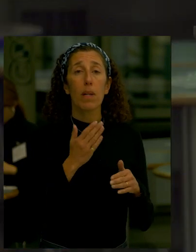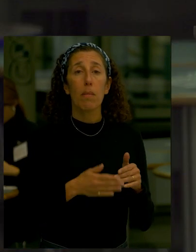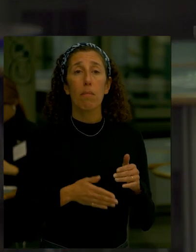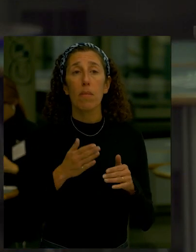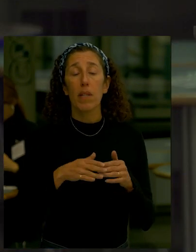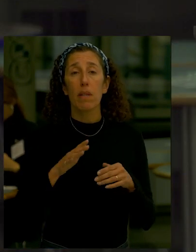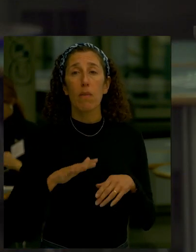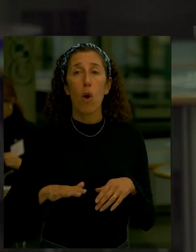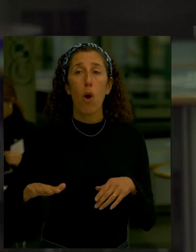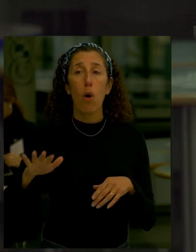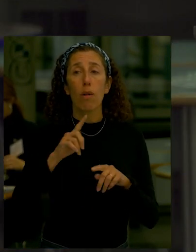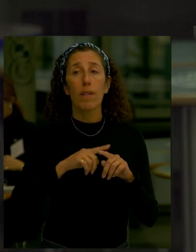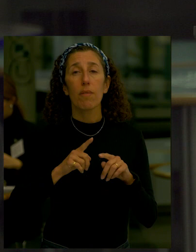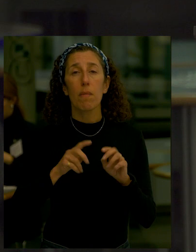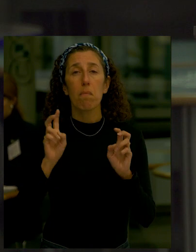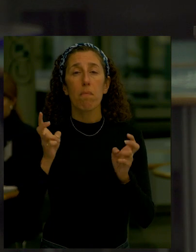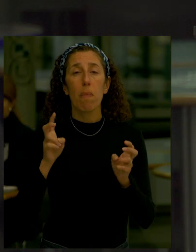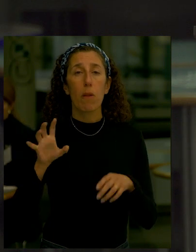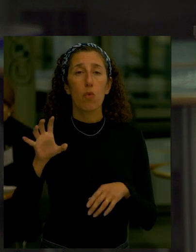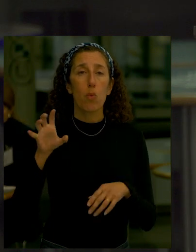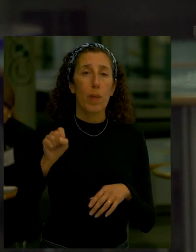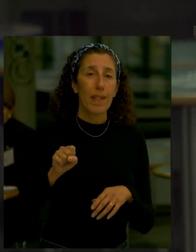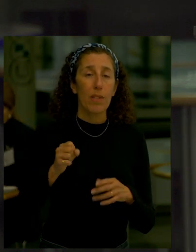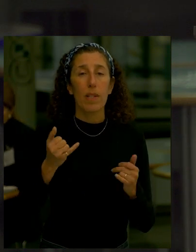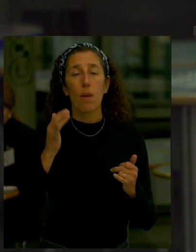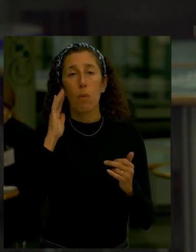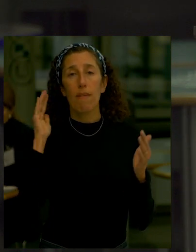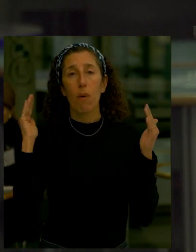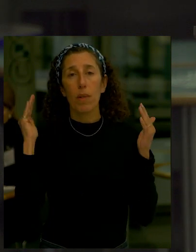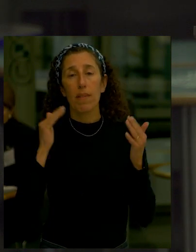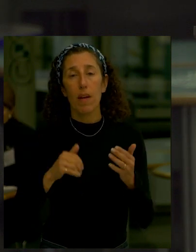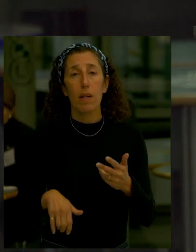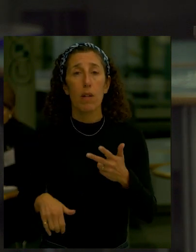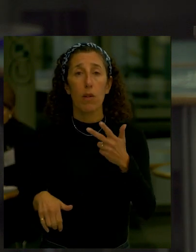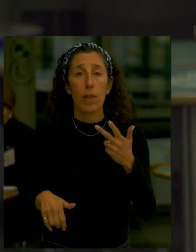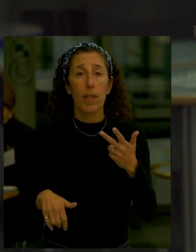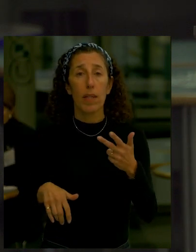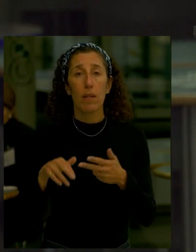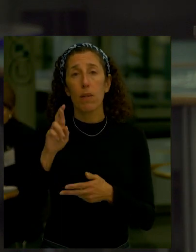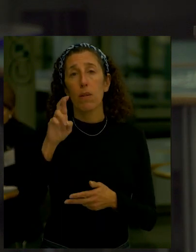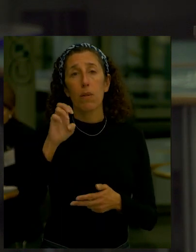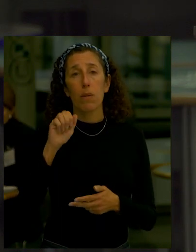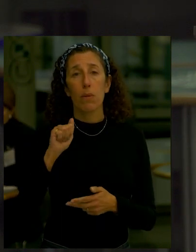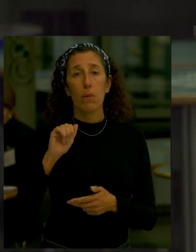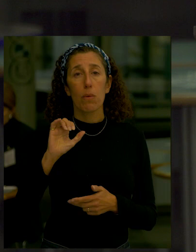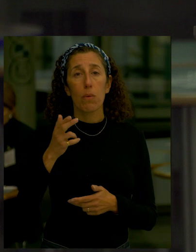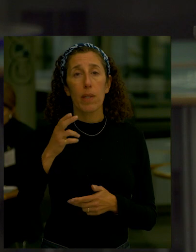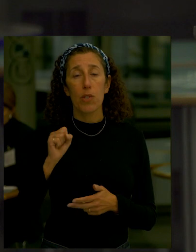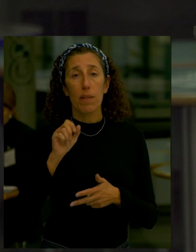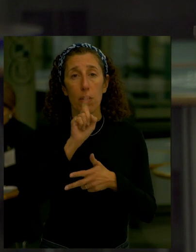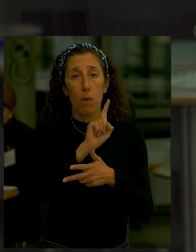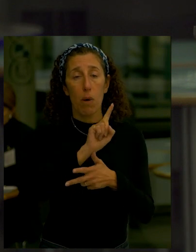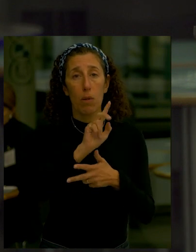we're going to be focusing on three tonight the three that will focus on a reach one and the